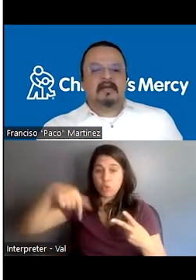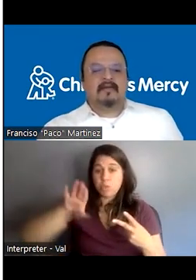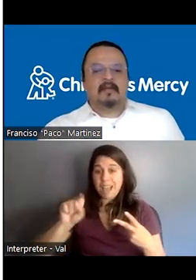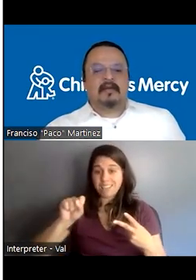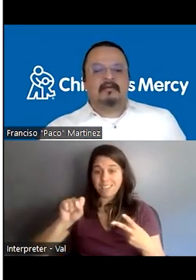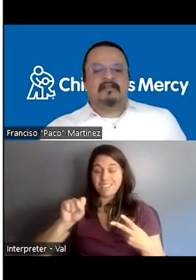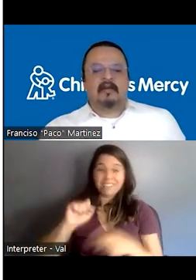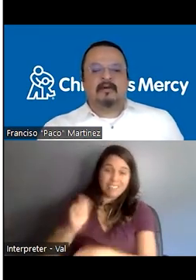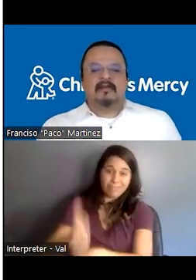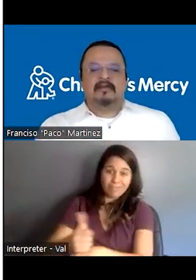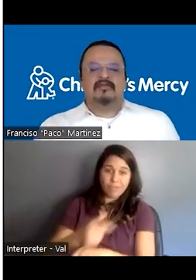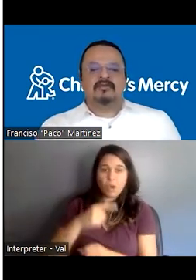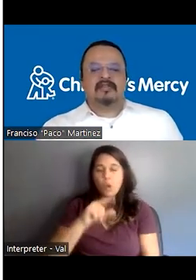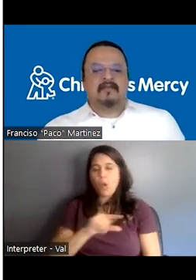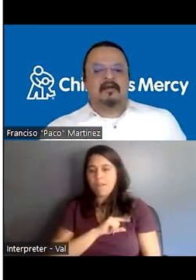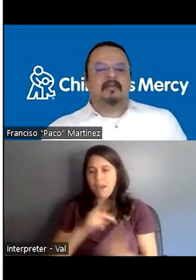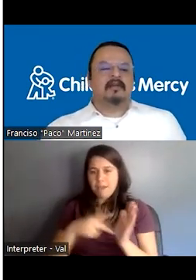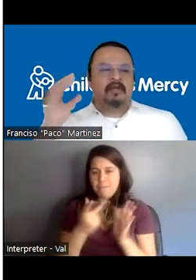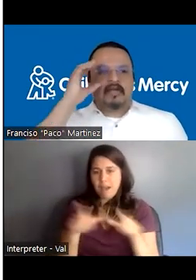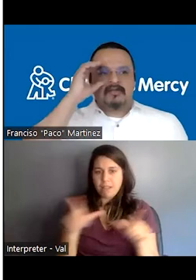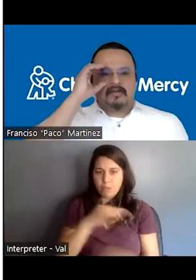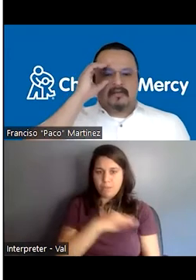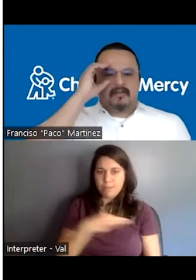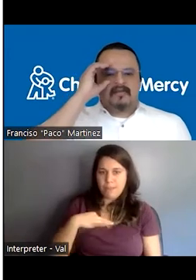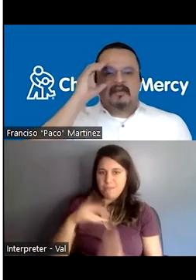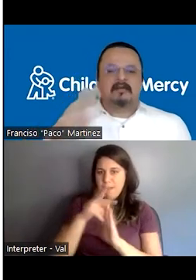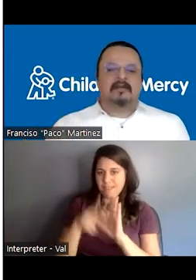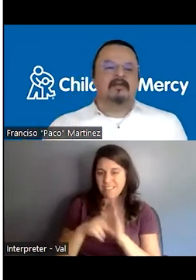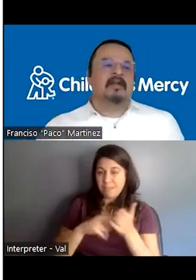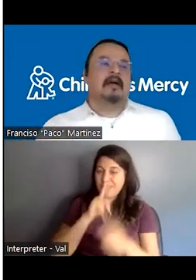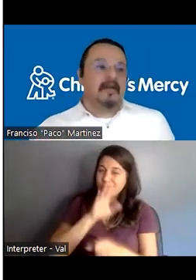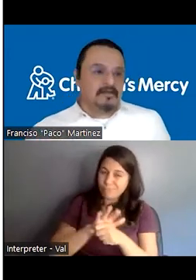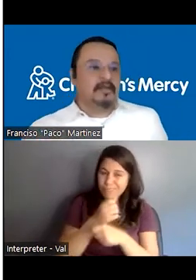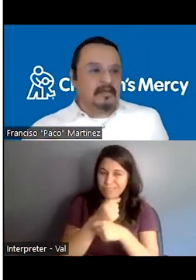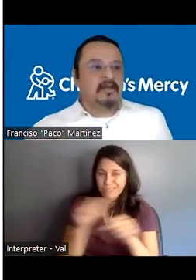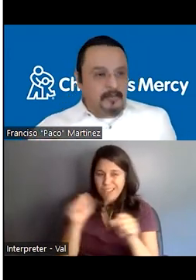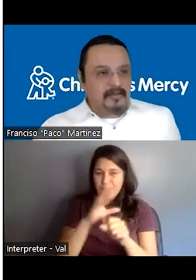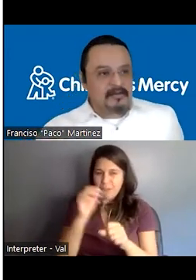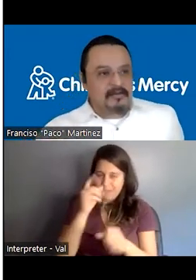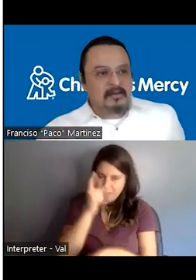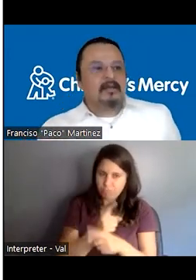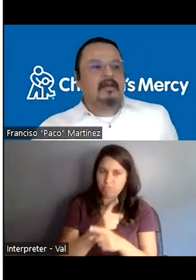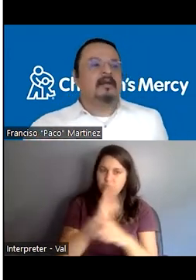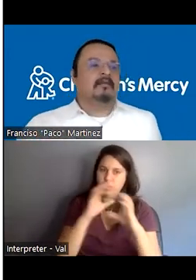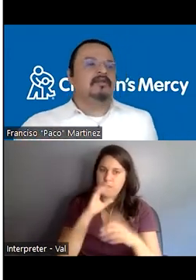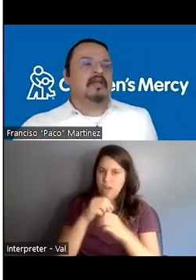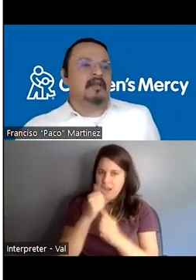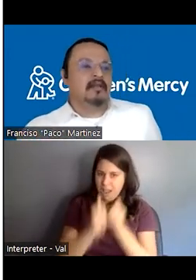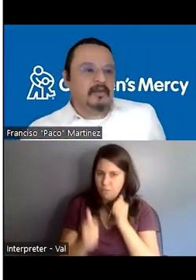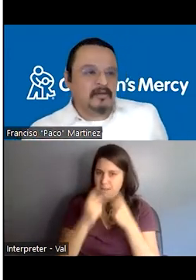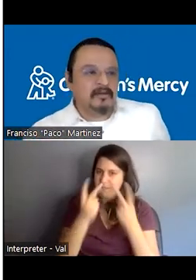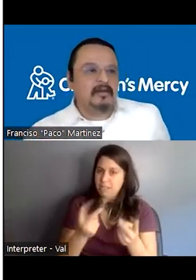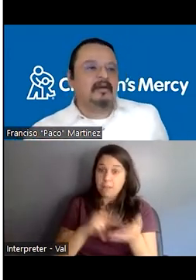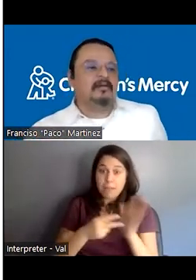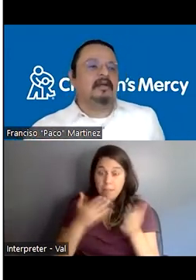establish a qualified bilingual staff policy to ensure safe and complete communication in every visit, including collaborations with interpreters. And I want to thank